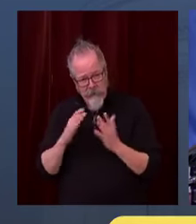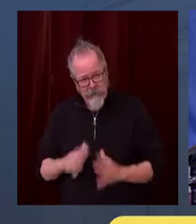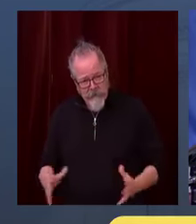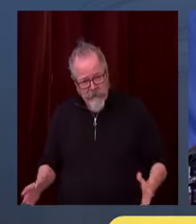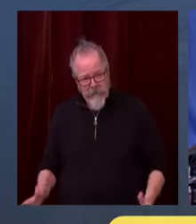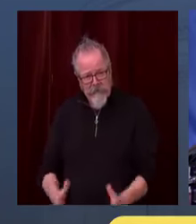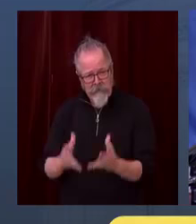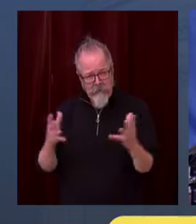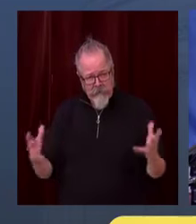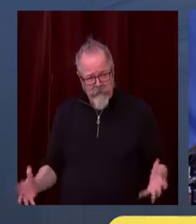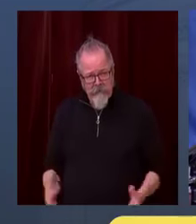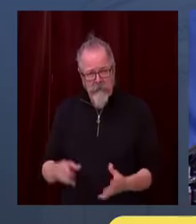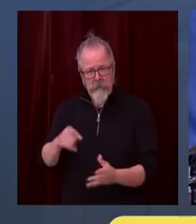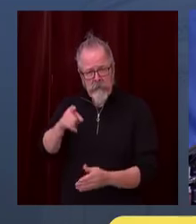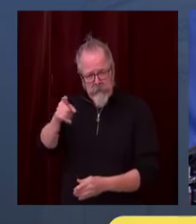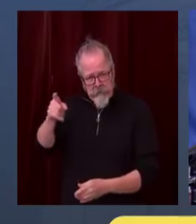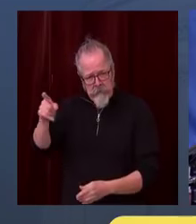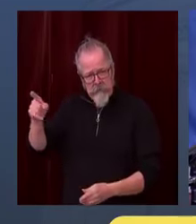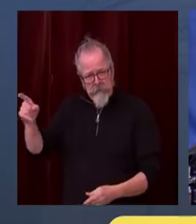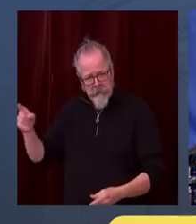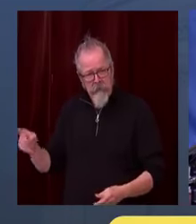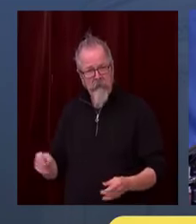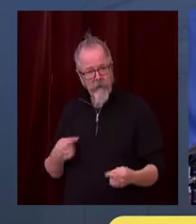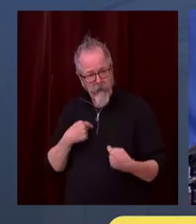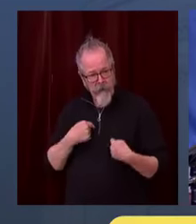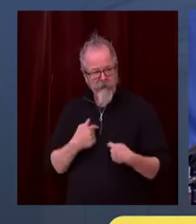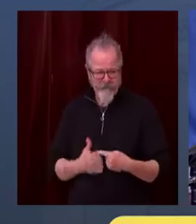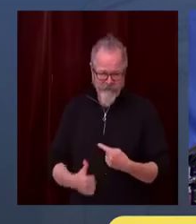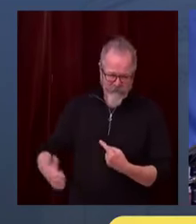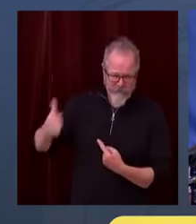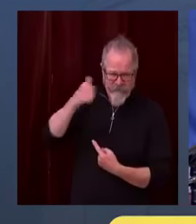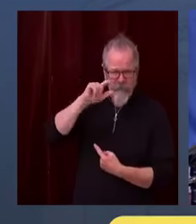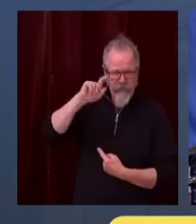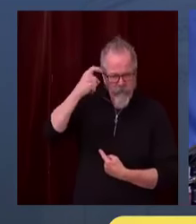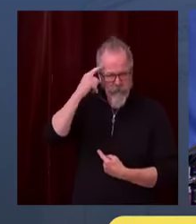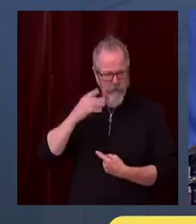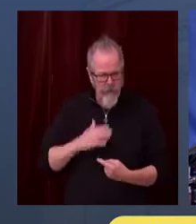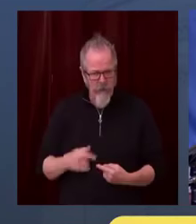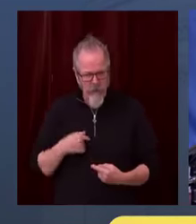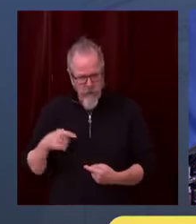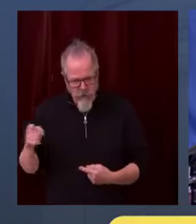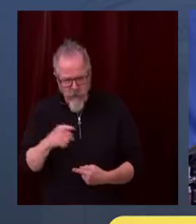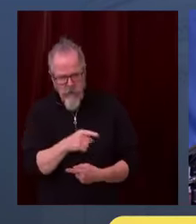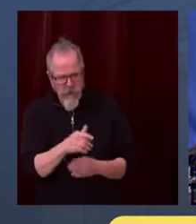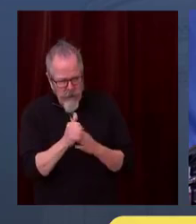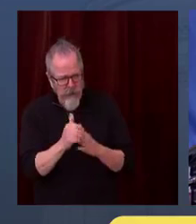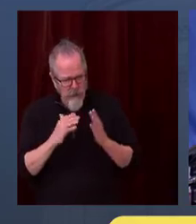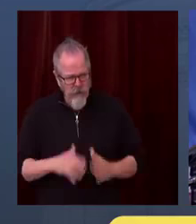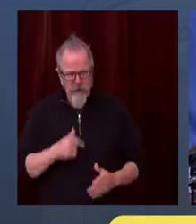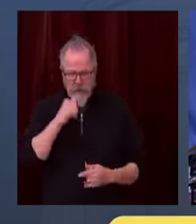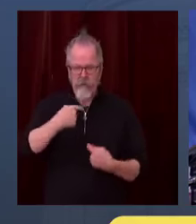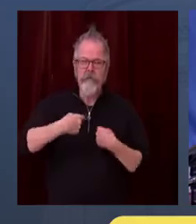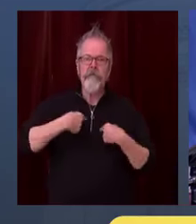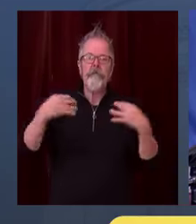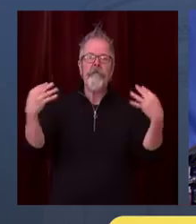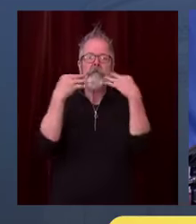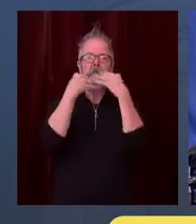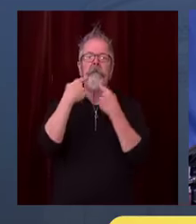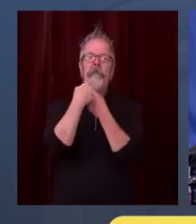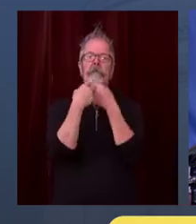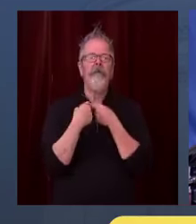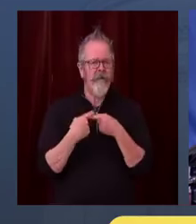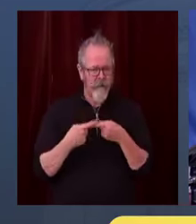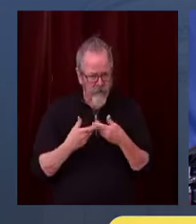leader. Everybody's a leader here. And one of the things I can do is to encourage people to encourage to be leaders in their own families.